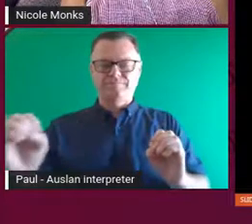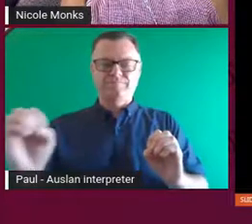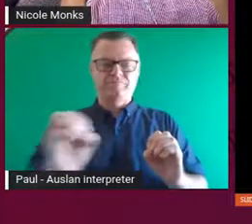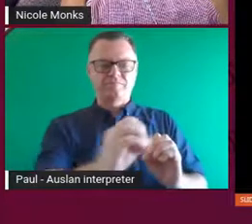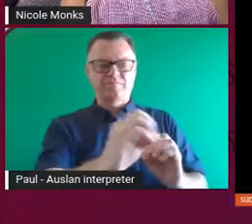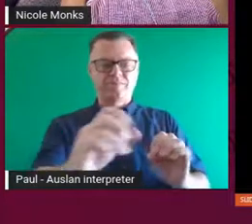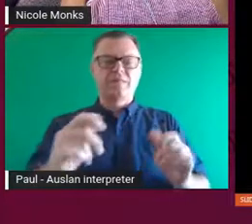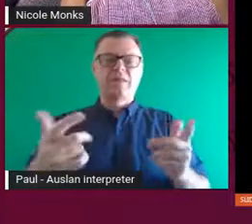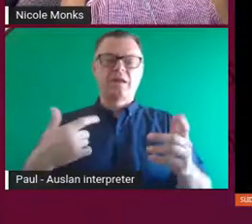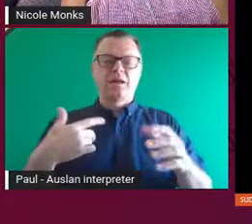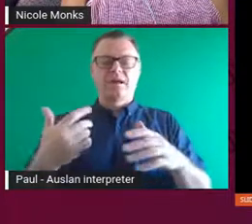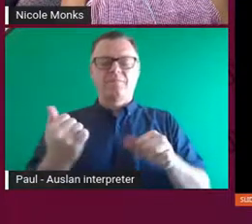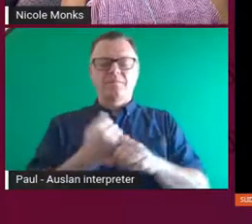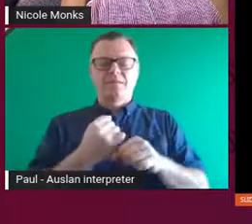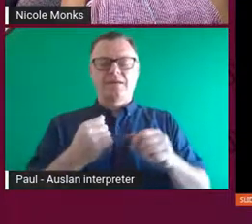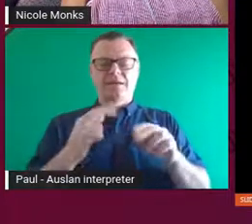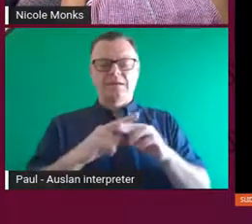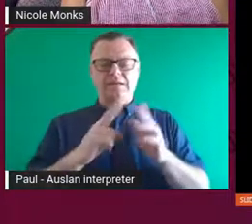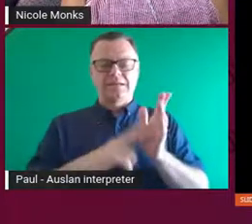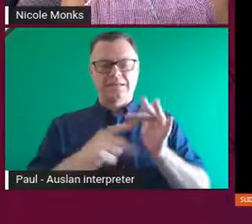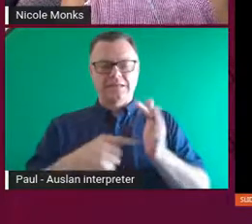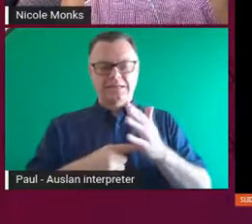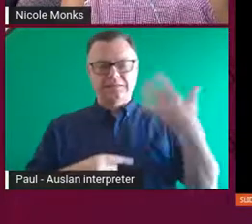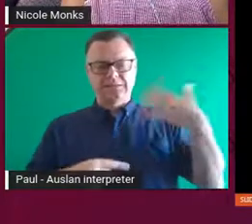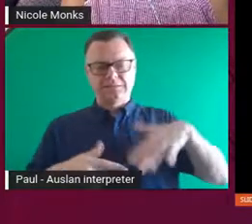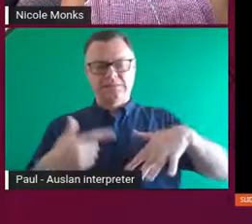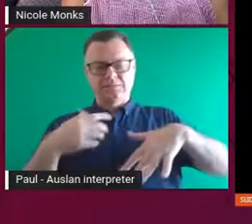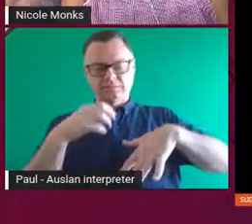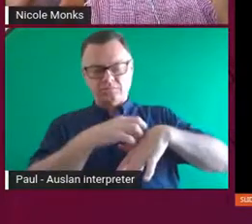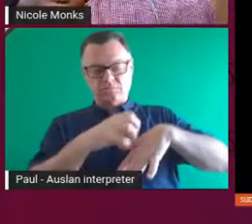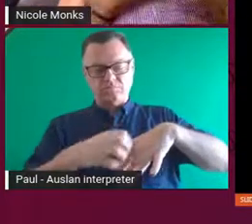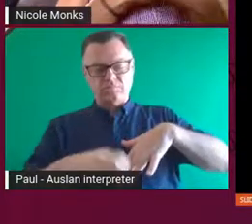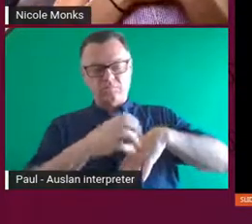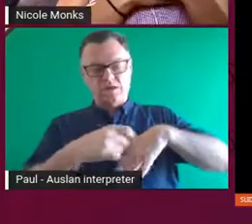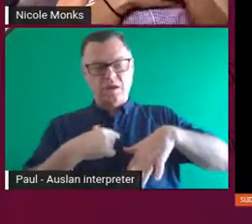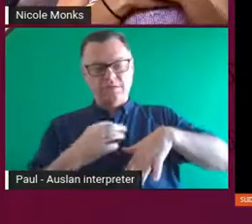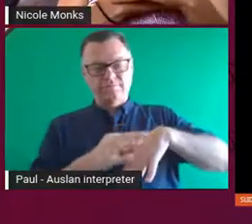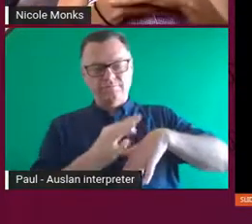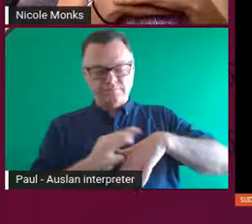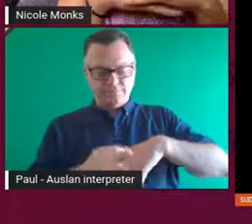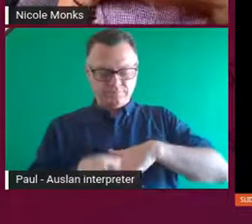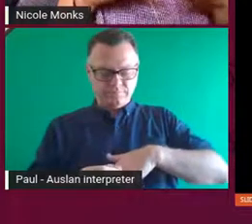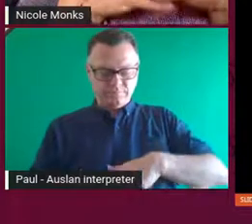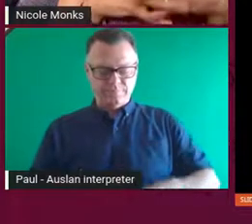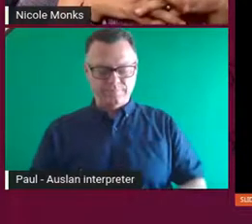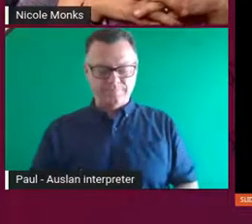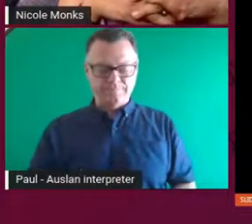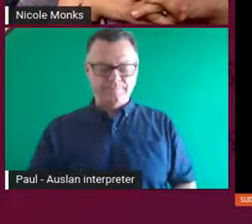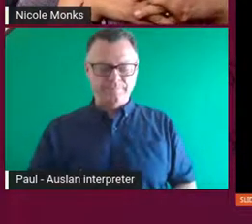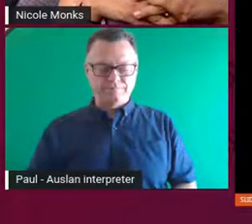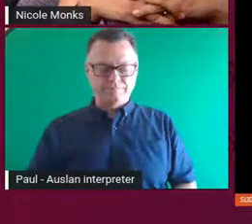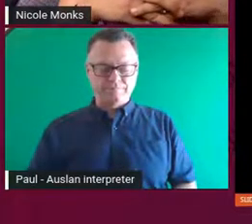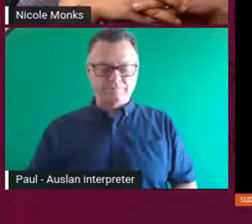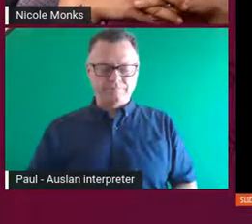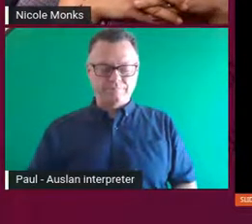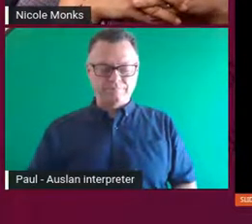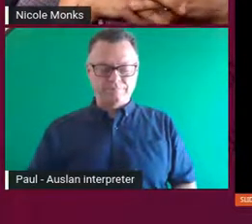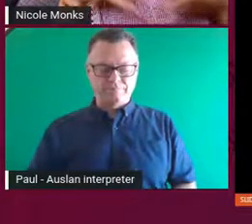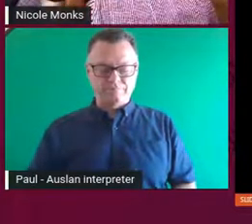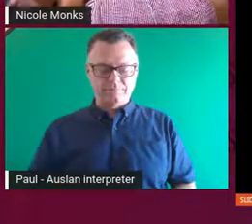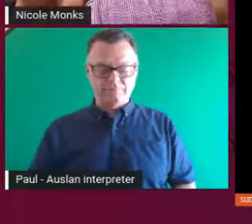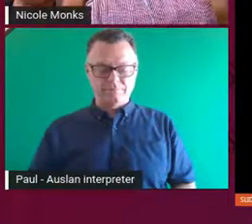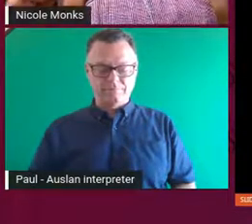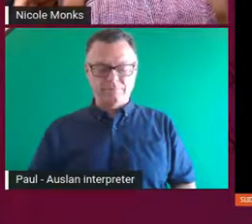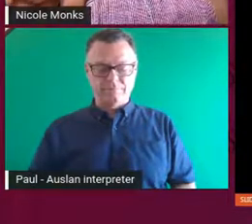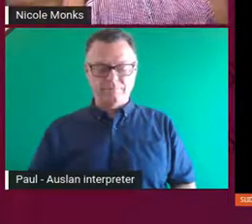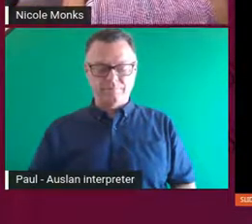and I would actually create a space where I was sort of creating a little nest. Because